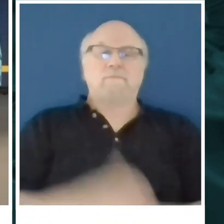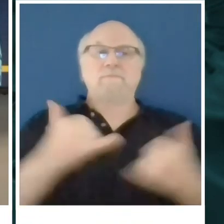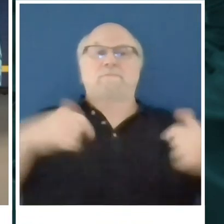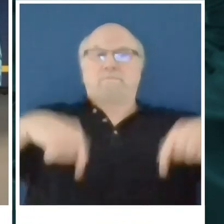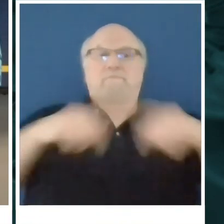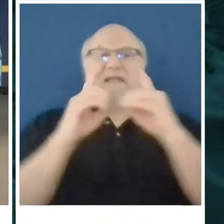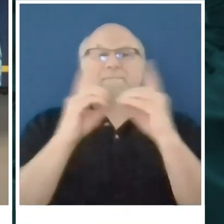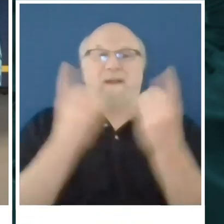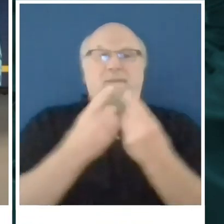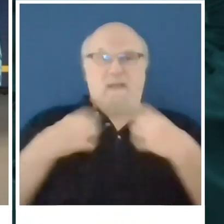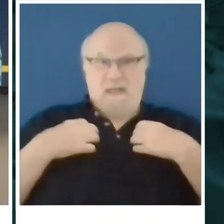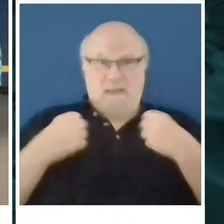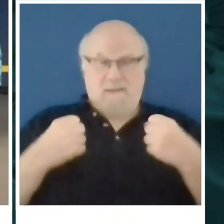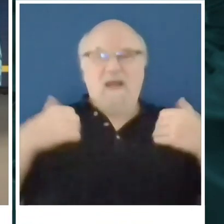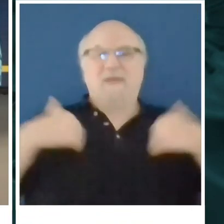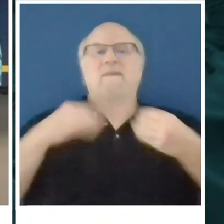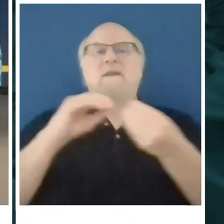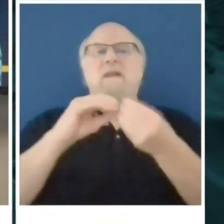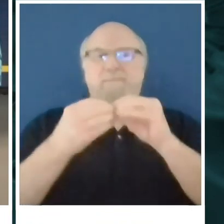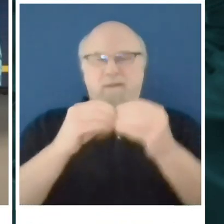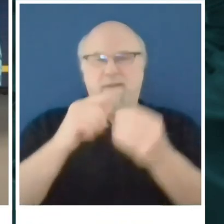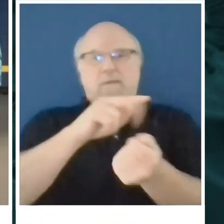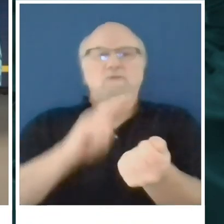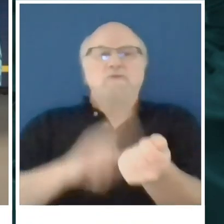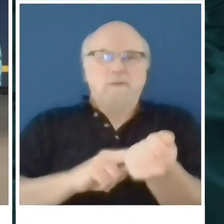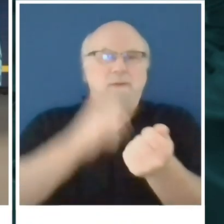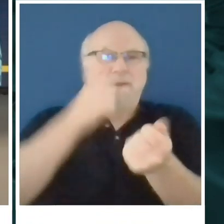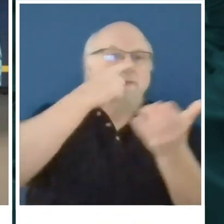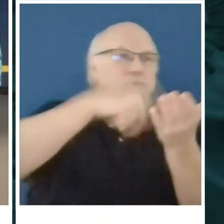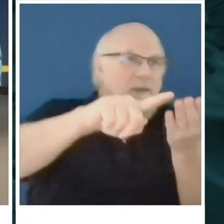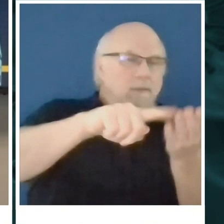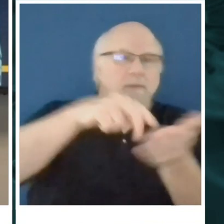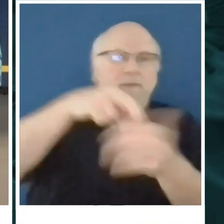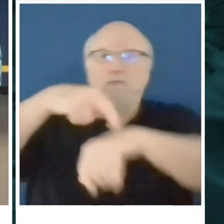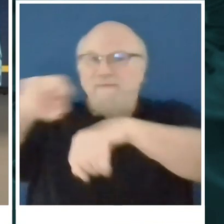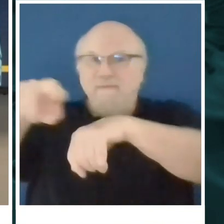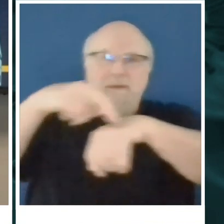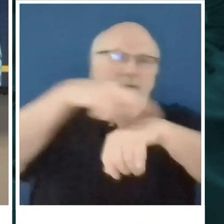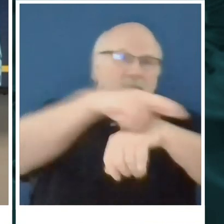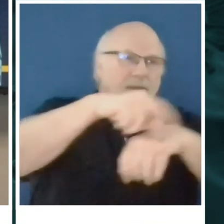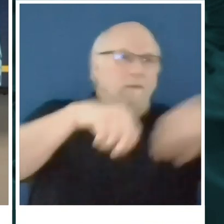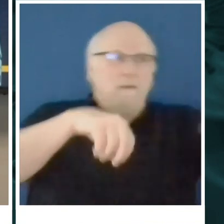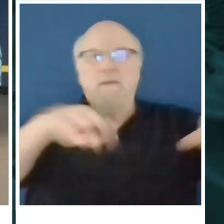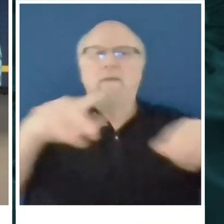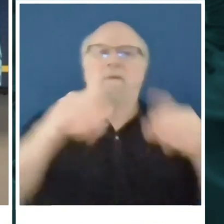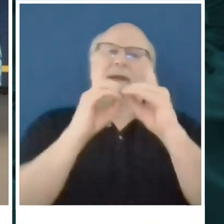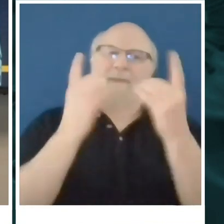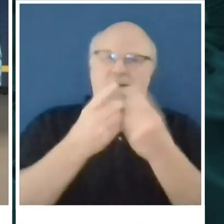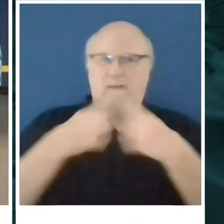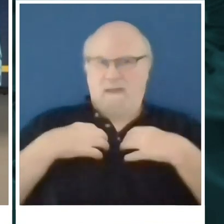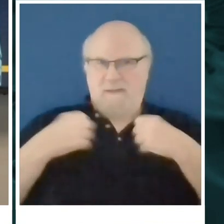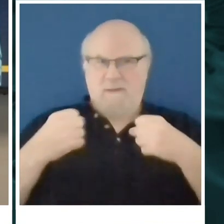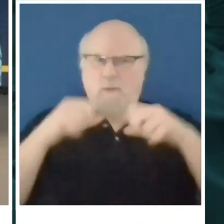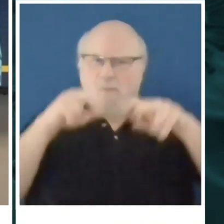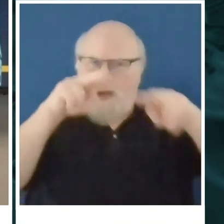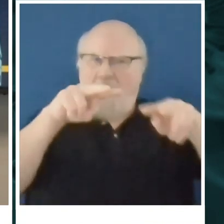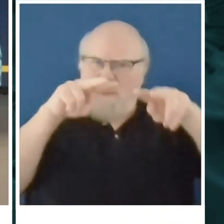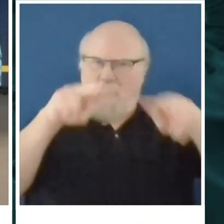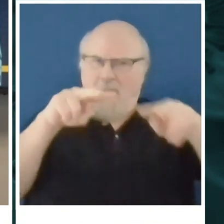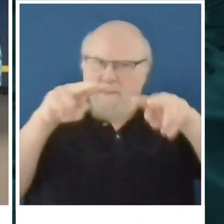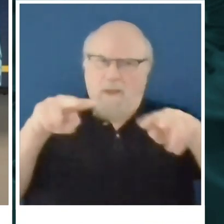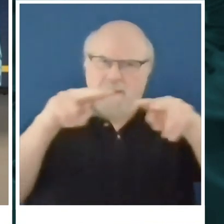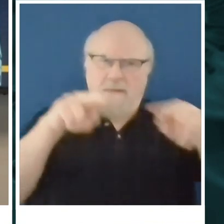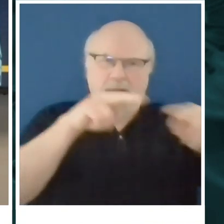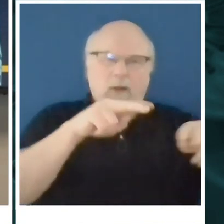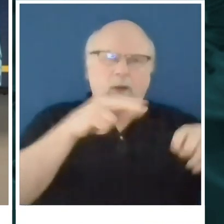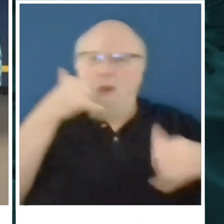We do monitor all the activities and all of the calls at facilities around the